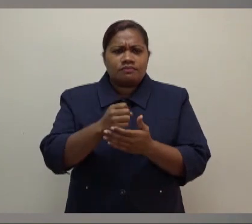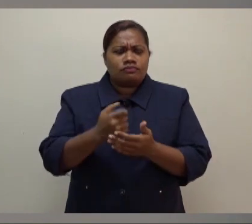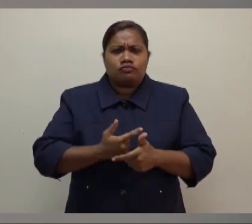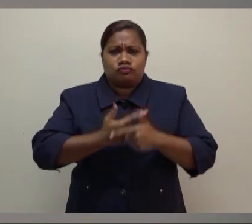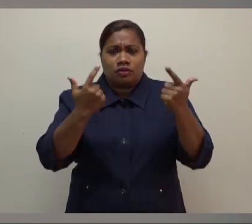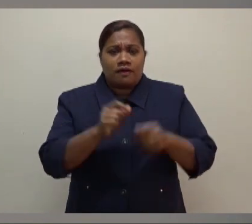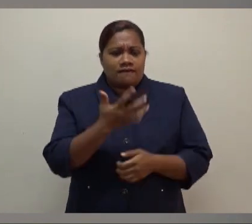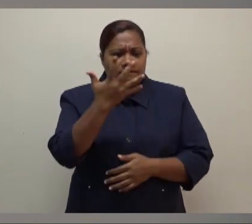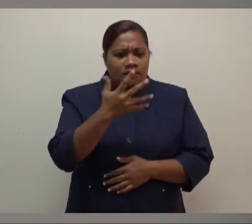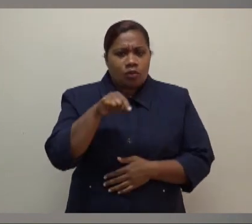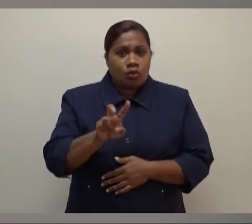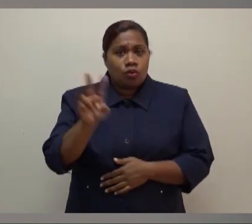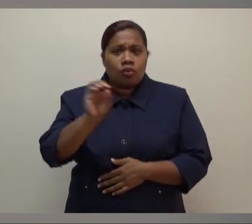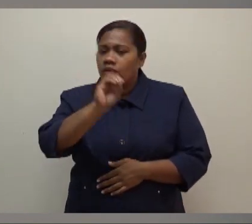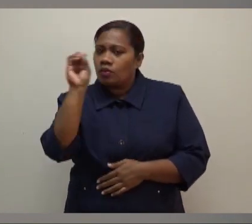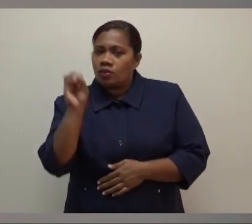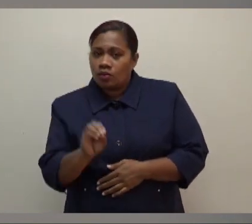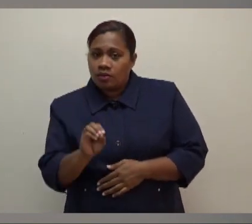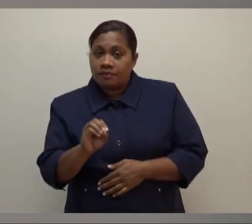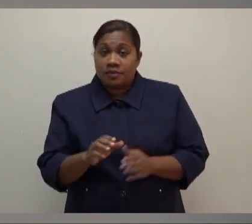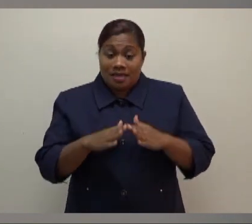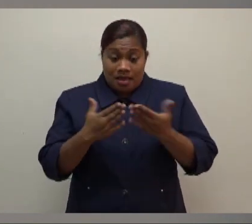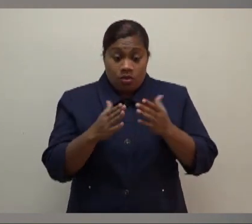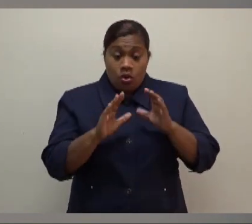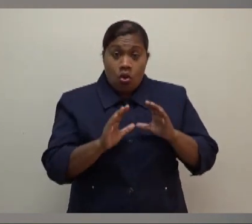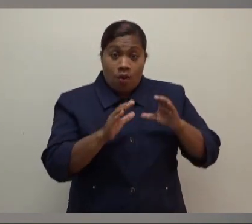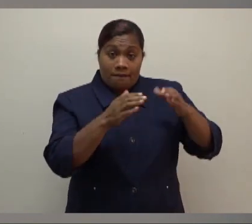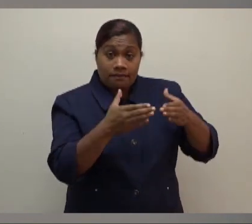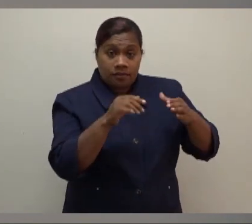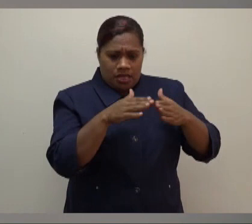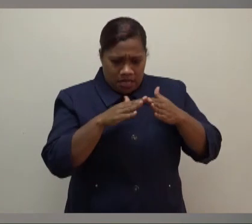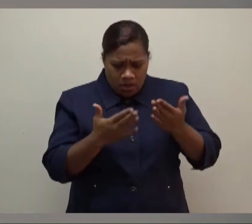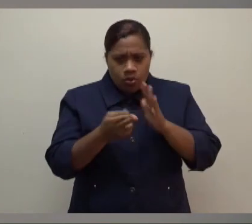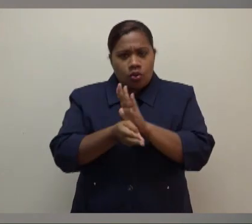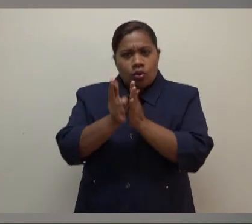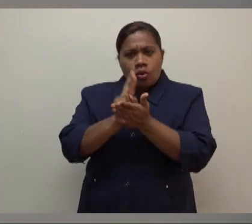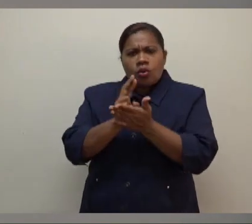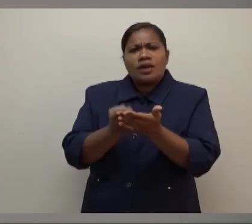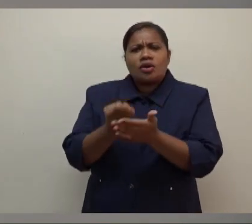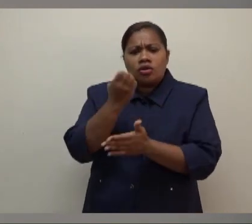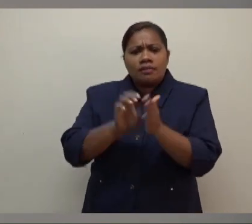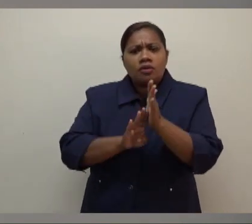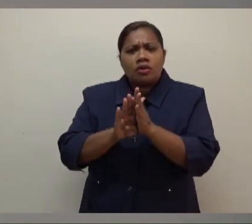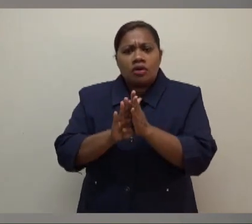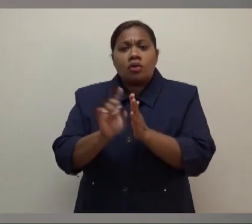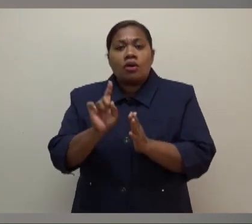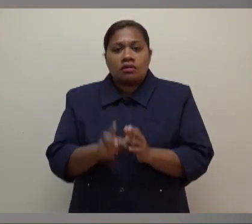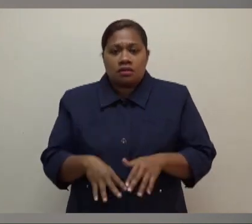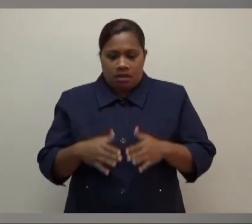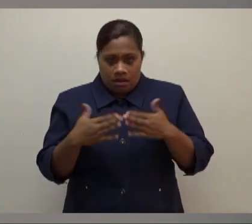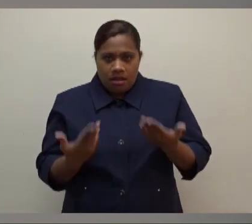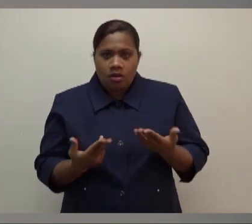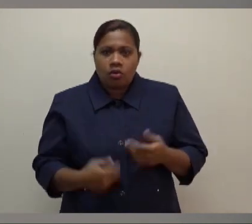The Macroeconomic Committee recently released the revised economic growth numbers with a double-digit growth